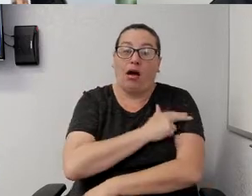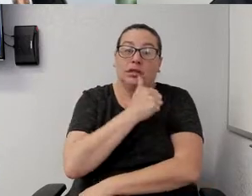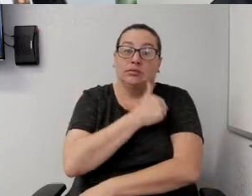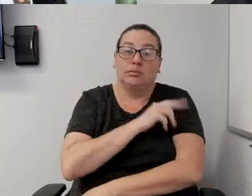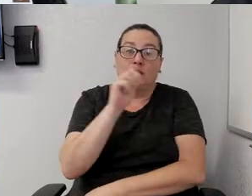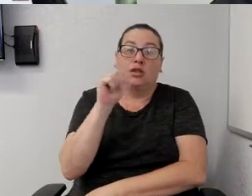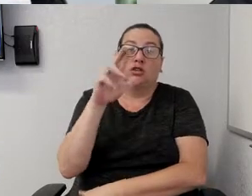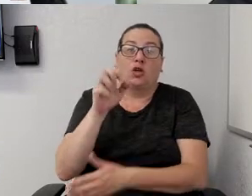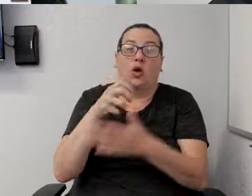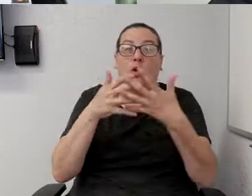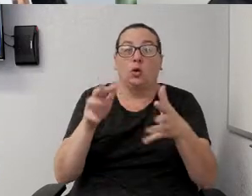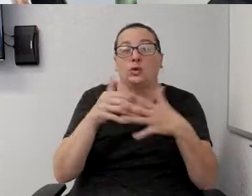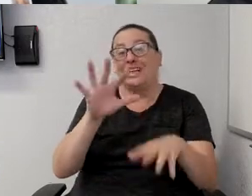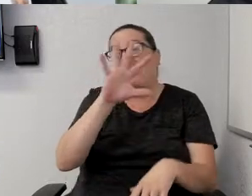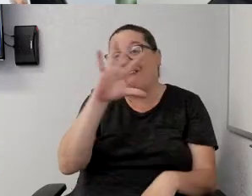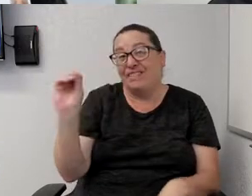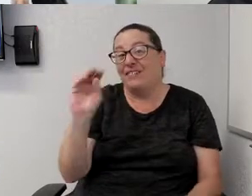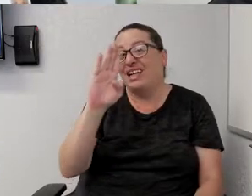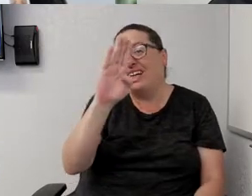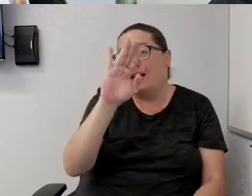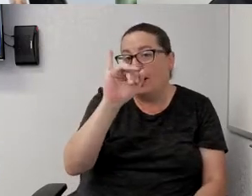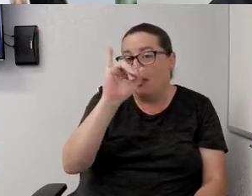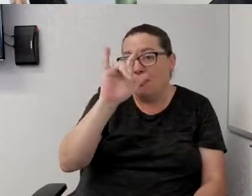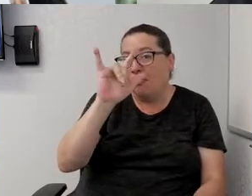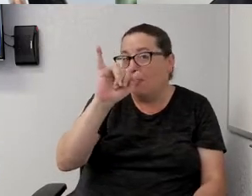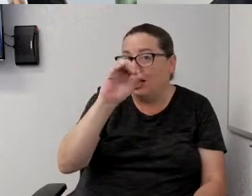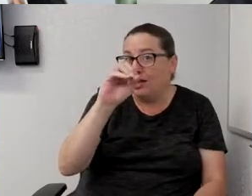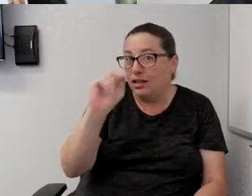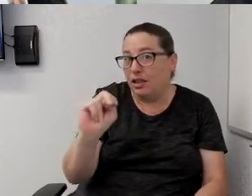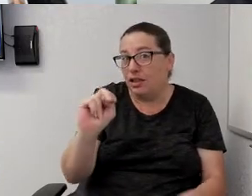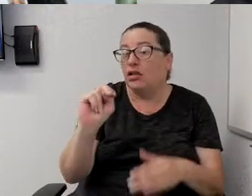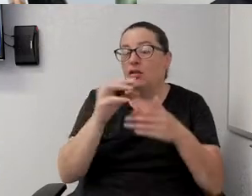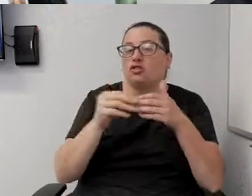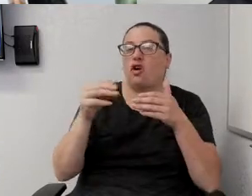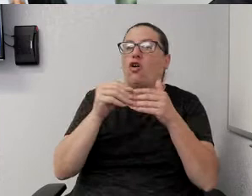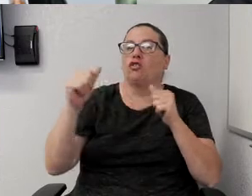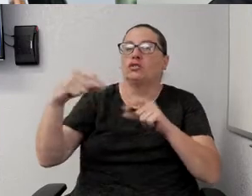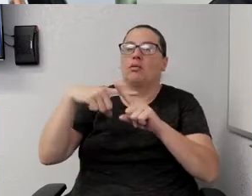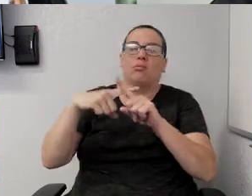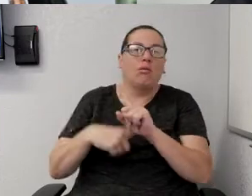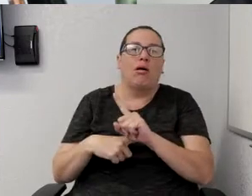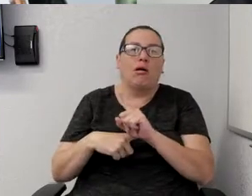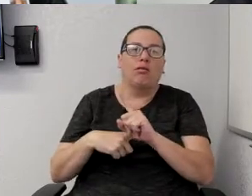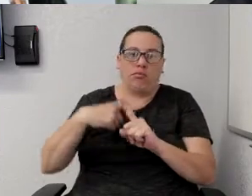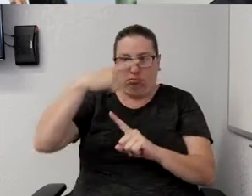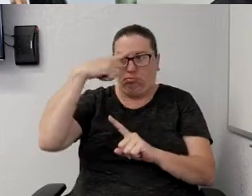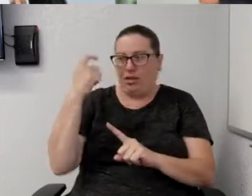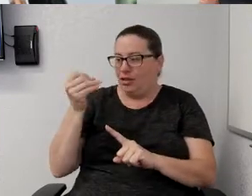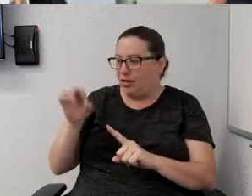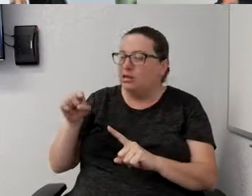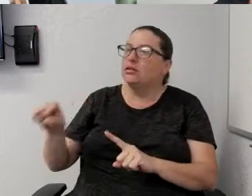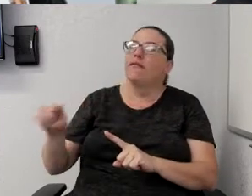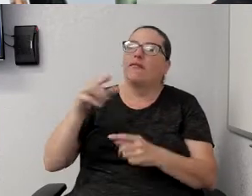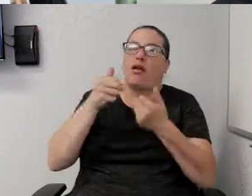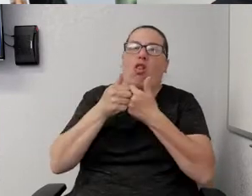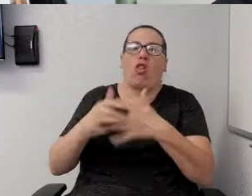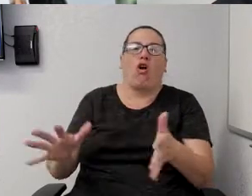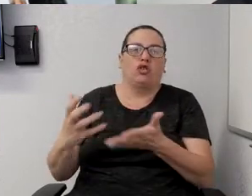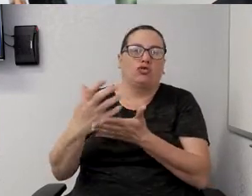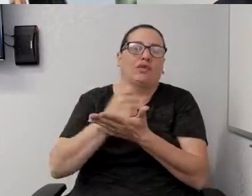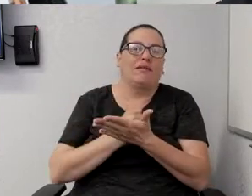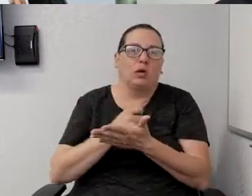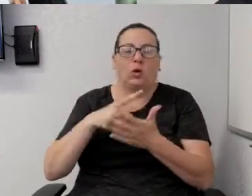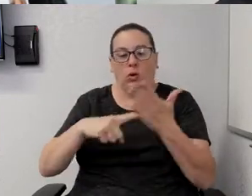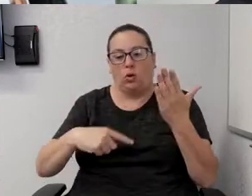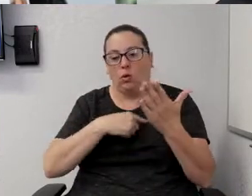a month because of the, you know, the lost revenue. So what we implemented here